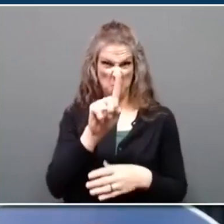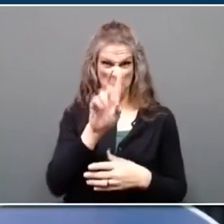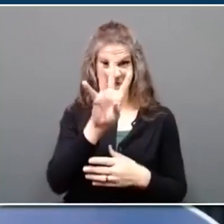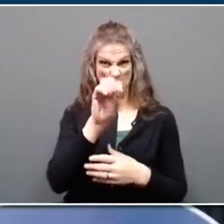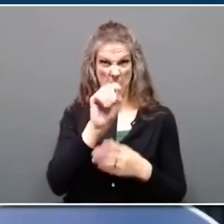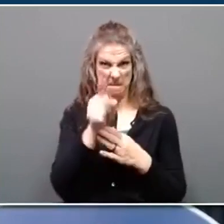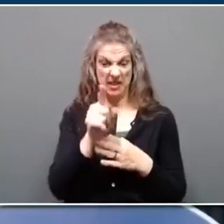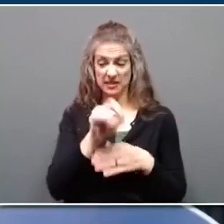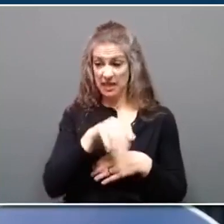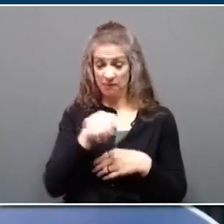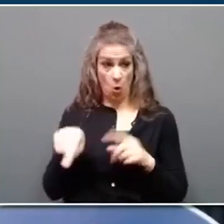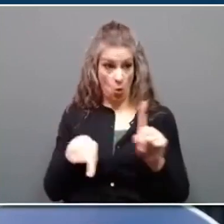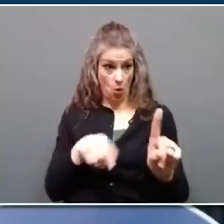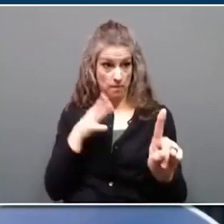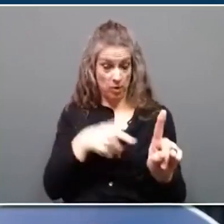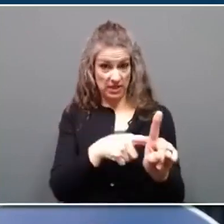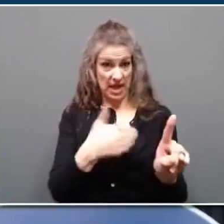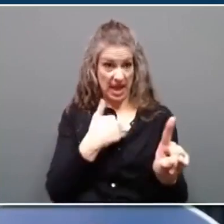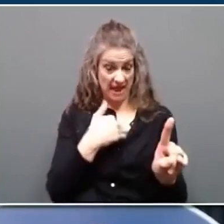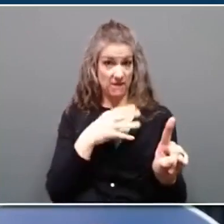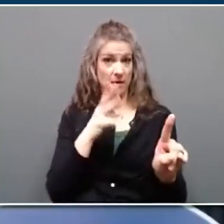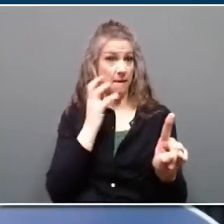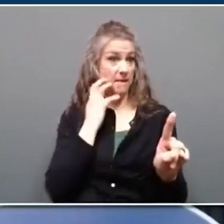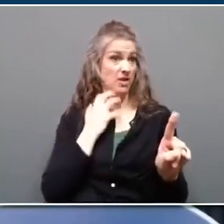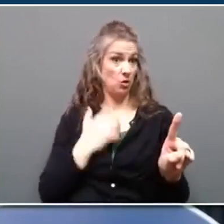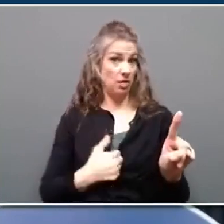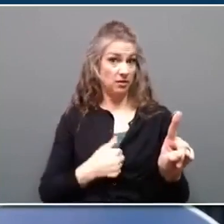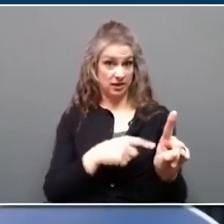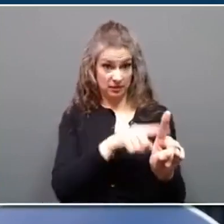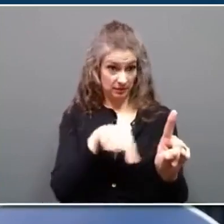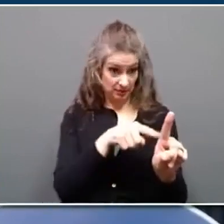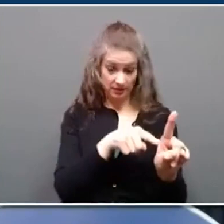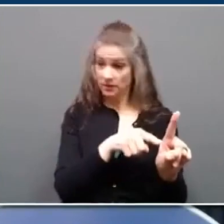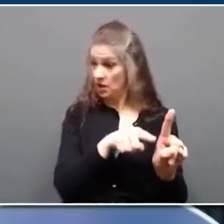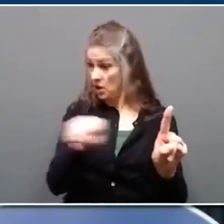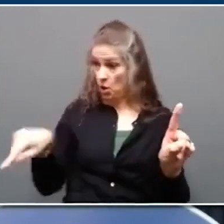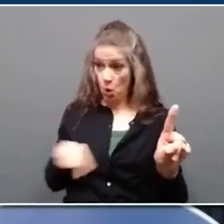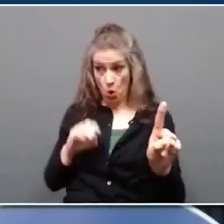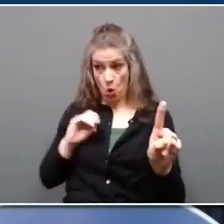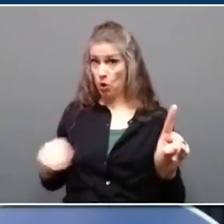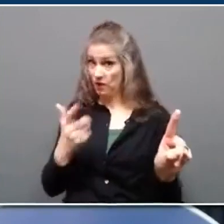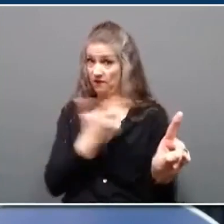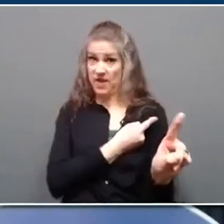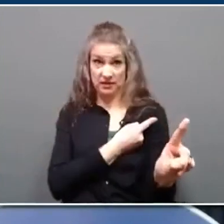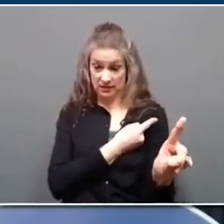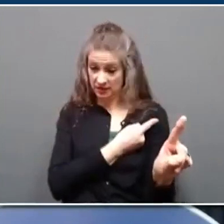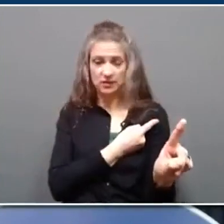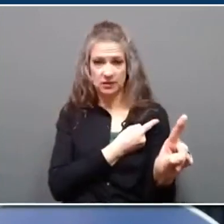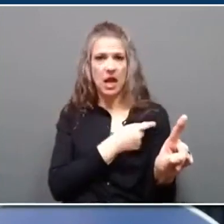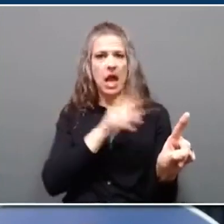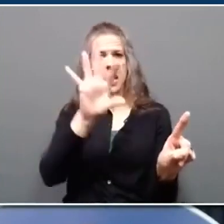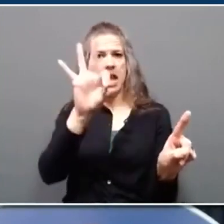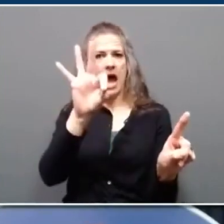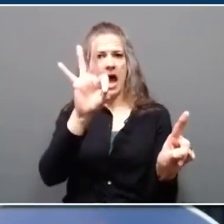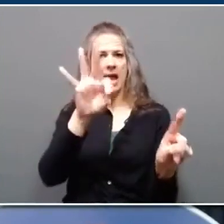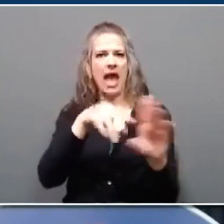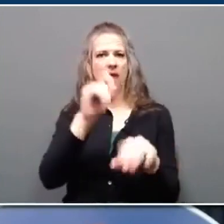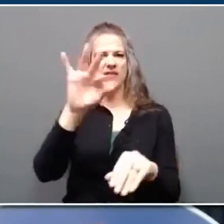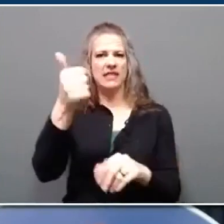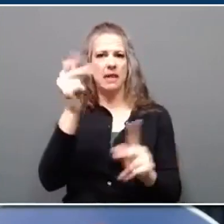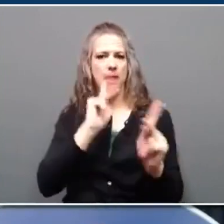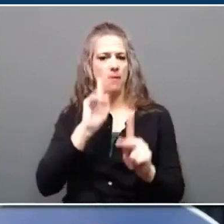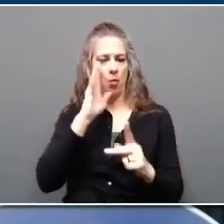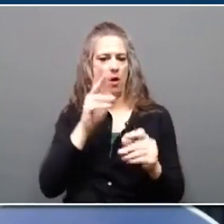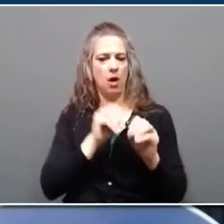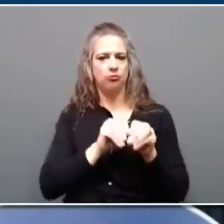unvaccinated, 9 out of 10 of us would become infected with measles in about 10 to 12 days. The incubation period is long, 10 to